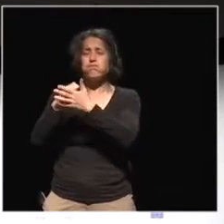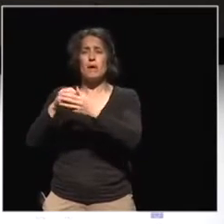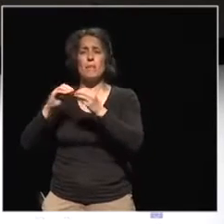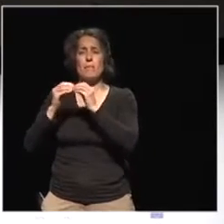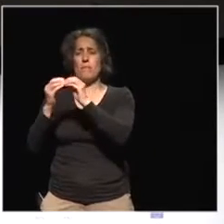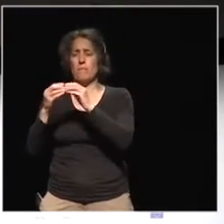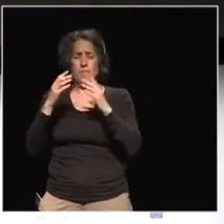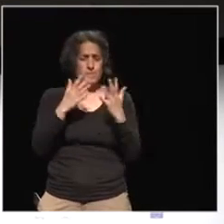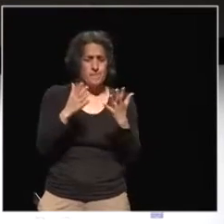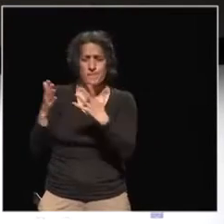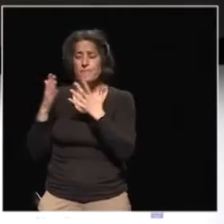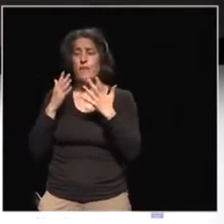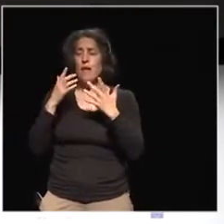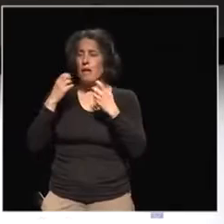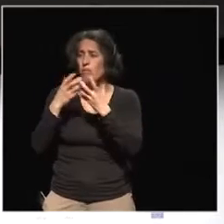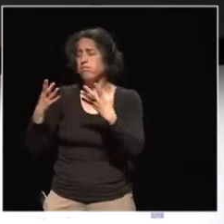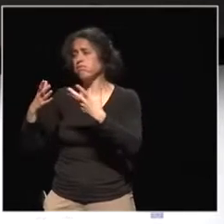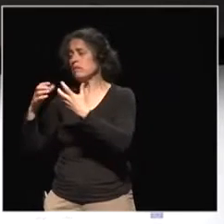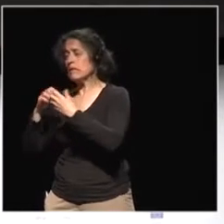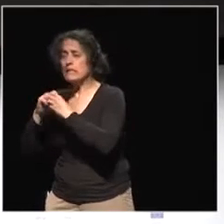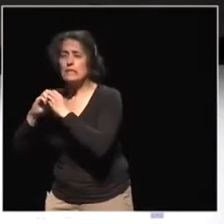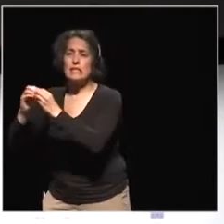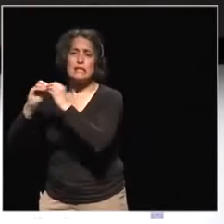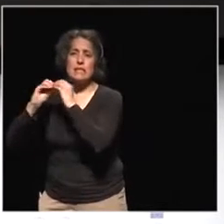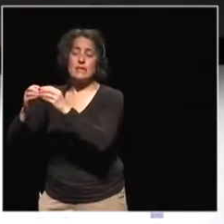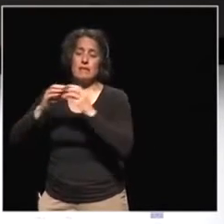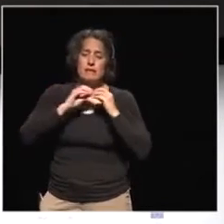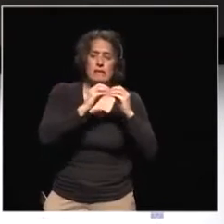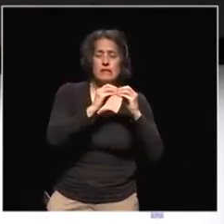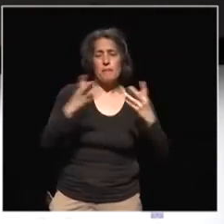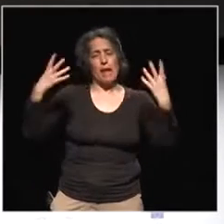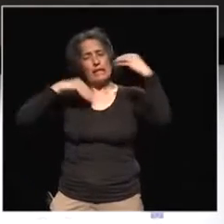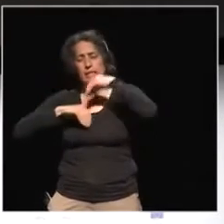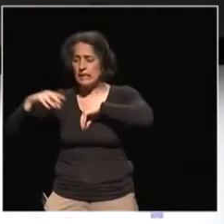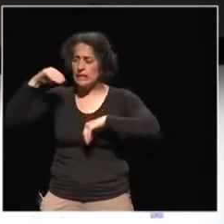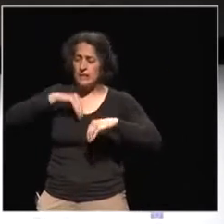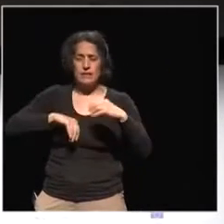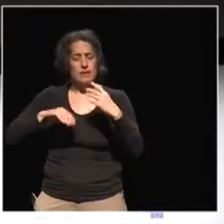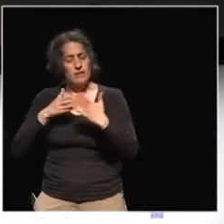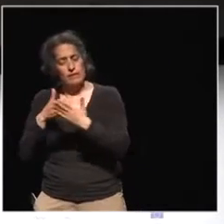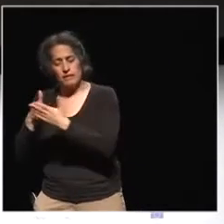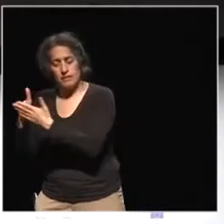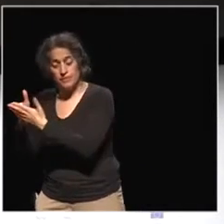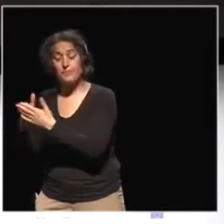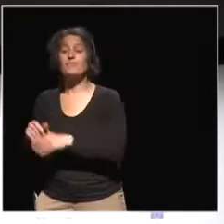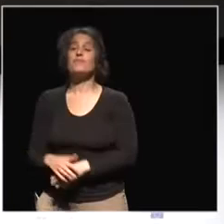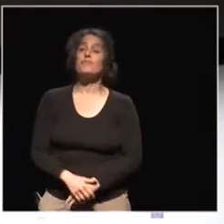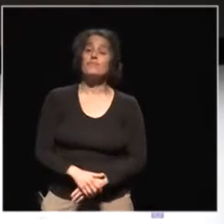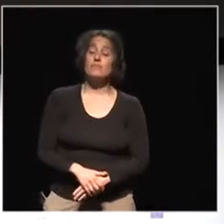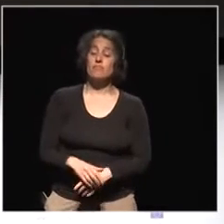struggles that we have that are today in silos. We are not relying upon